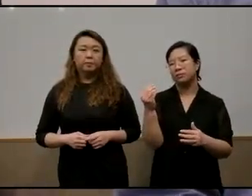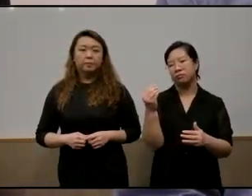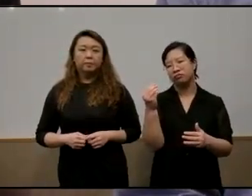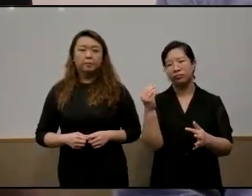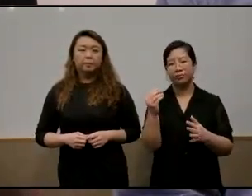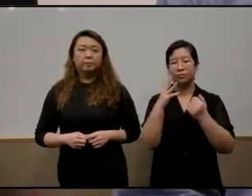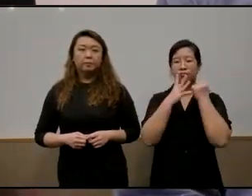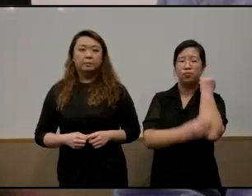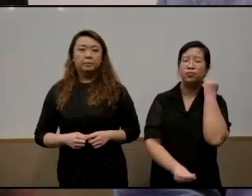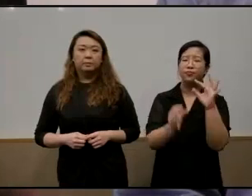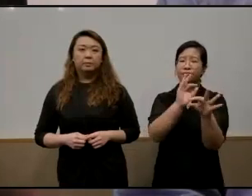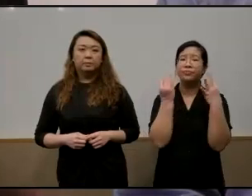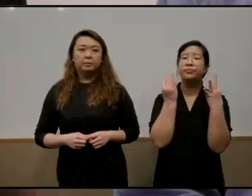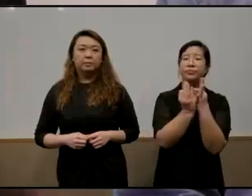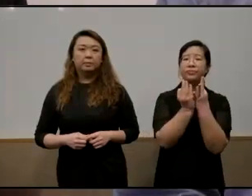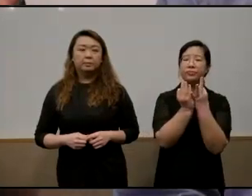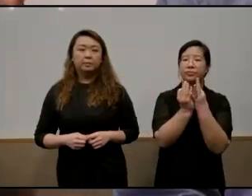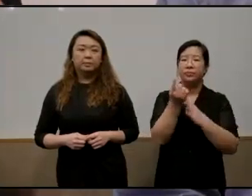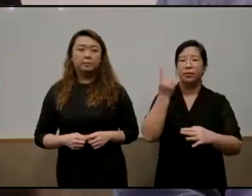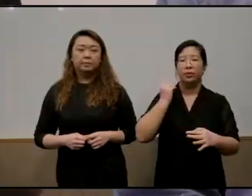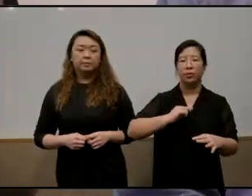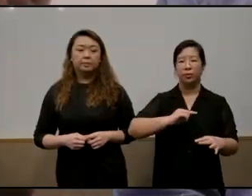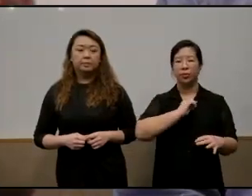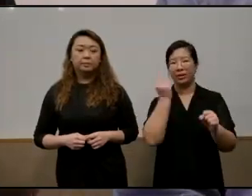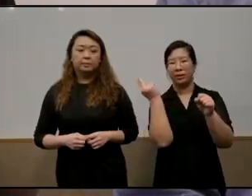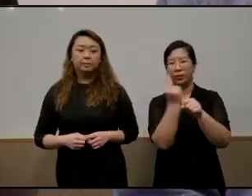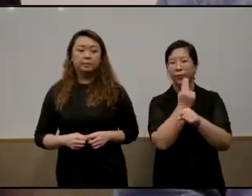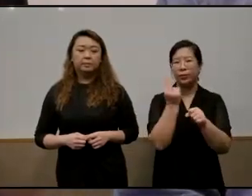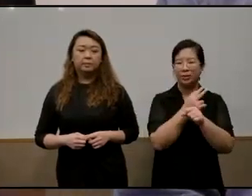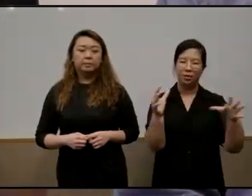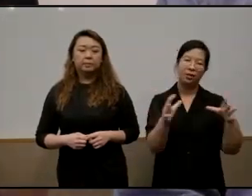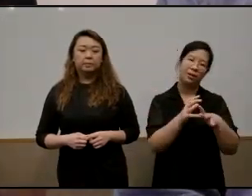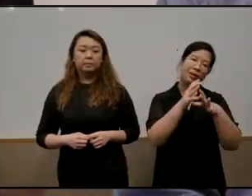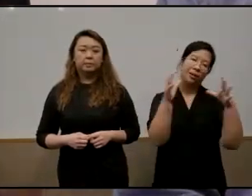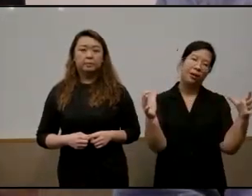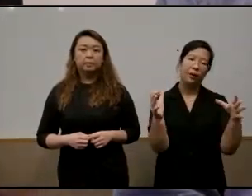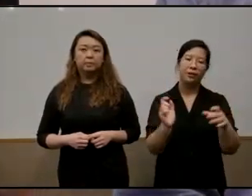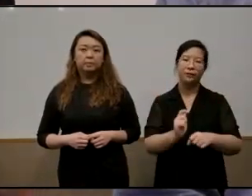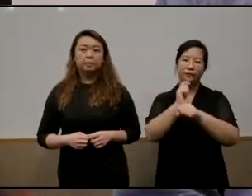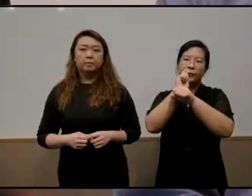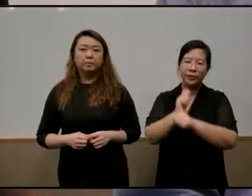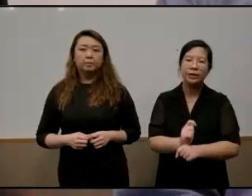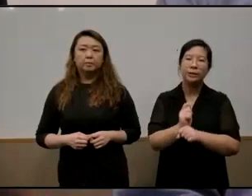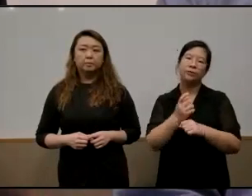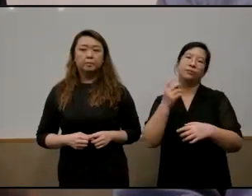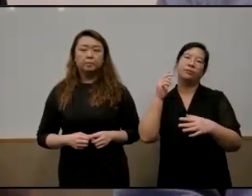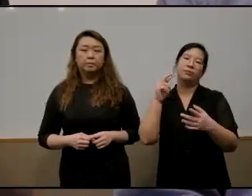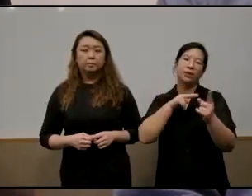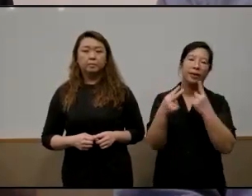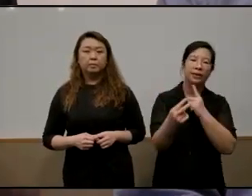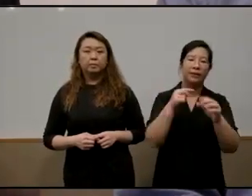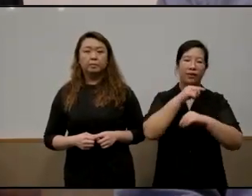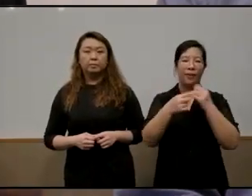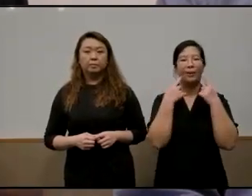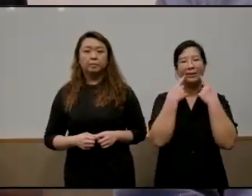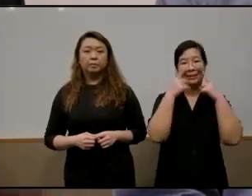disadvantaged area we are using a lot of traditional perspective of what success